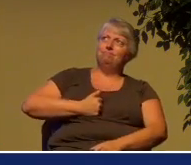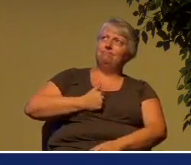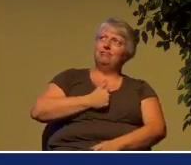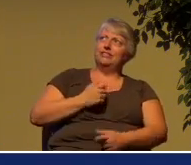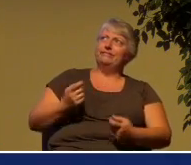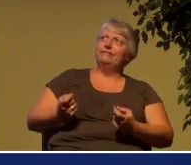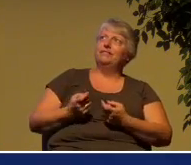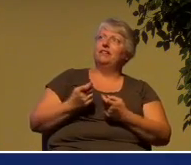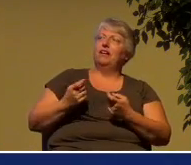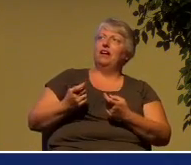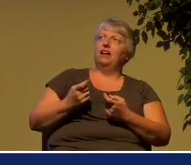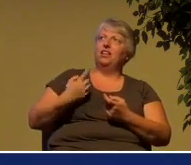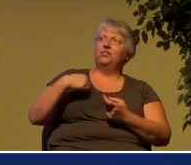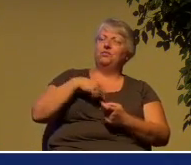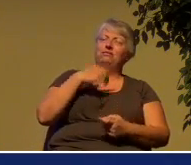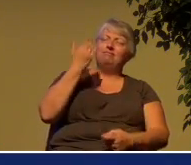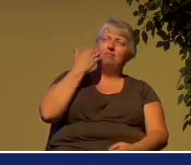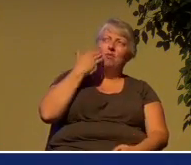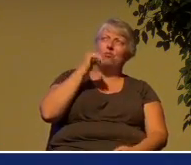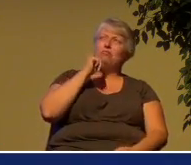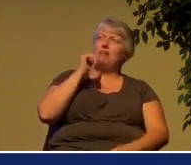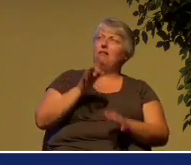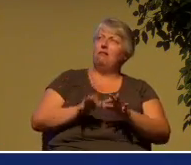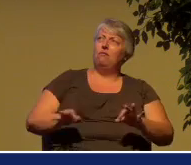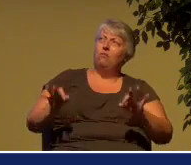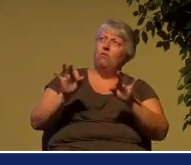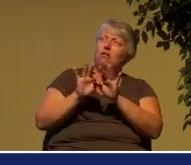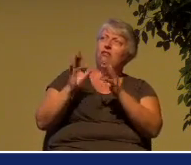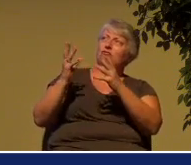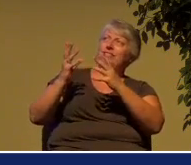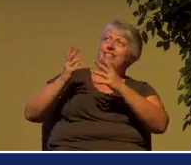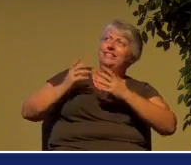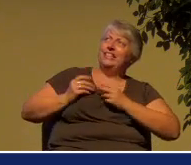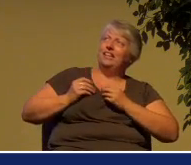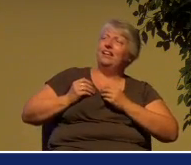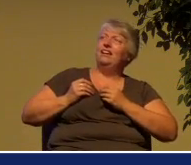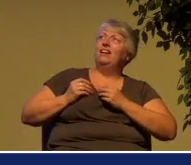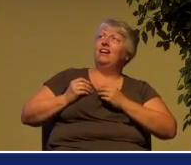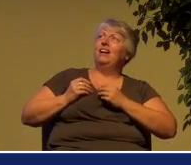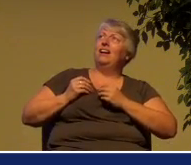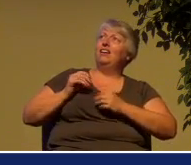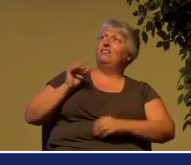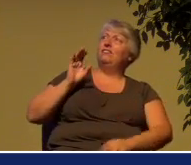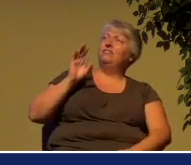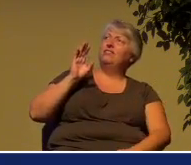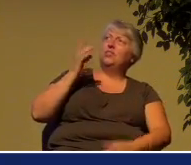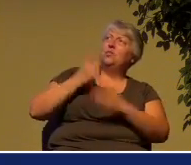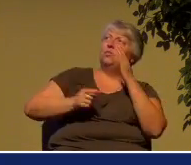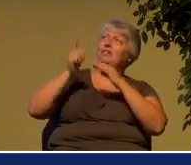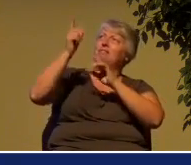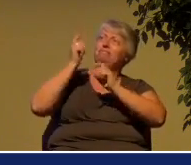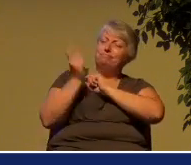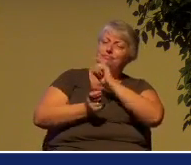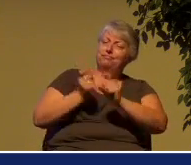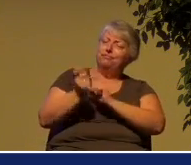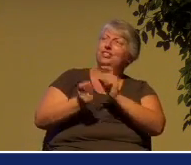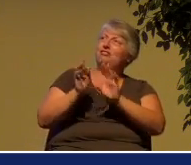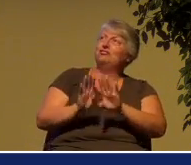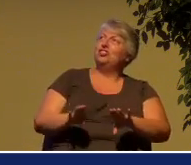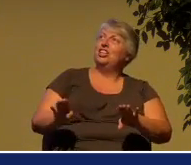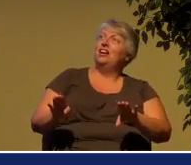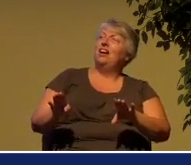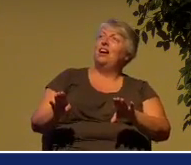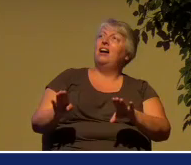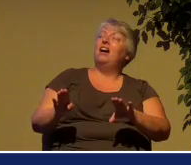that we are not worthy to receive the promised inheritance that God has for his children, but we know that it's been